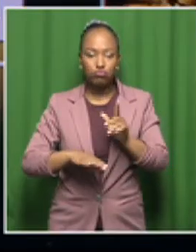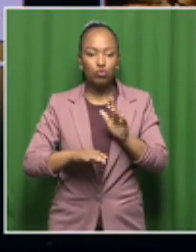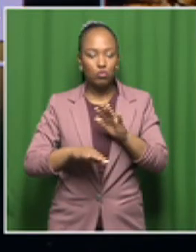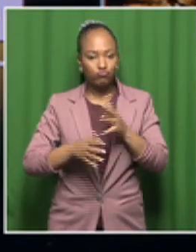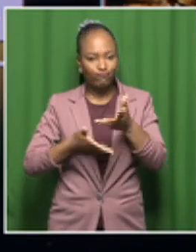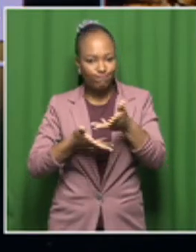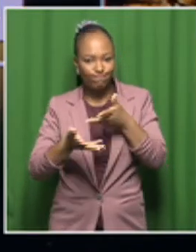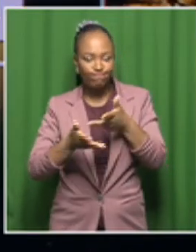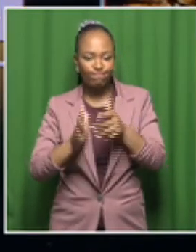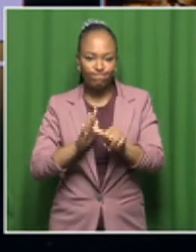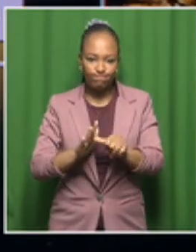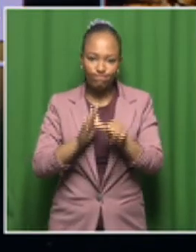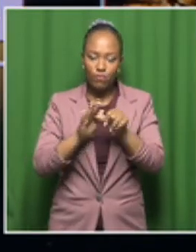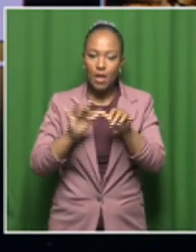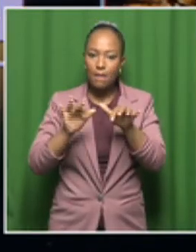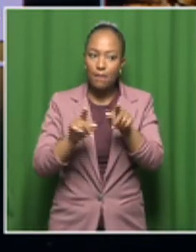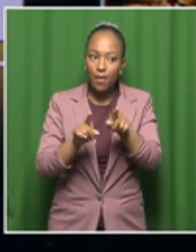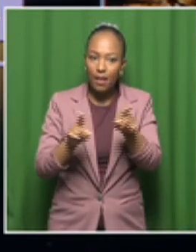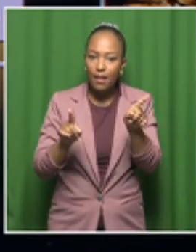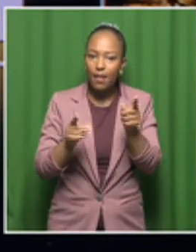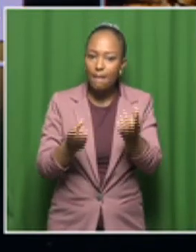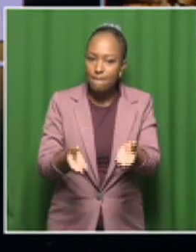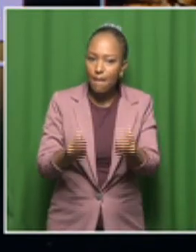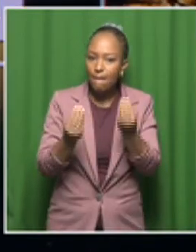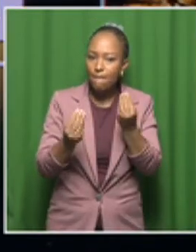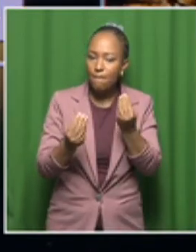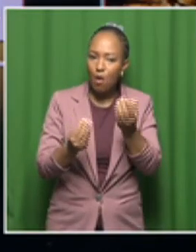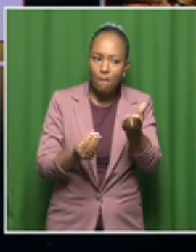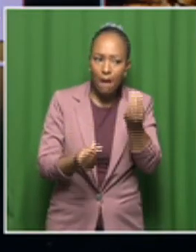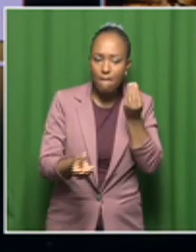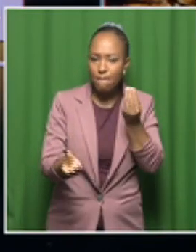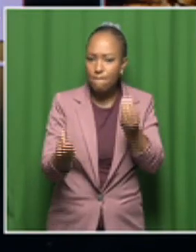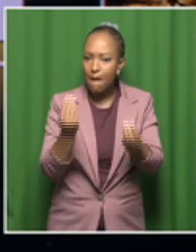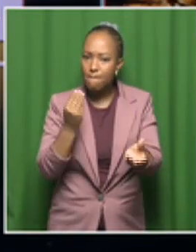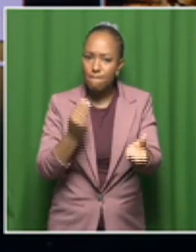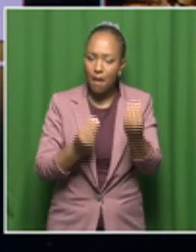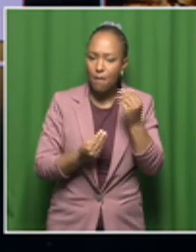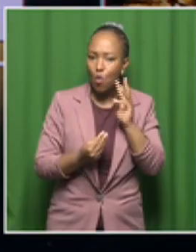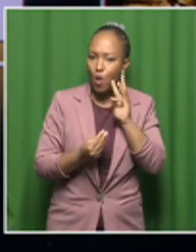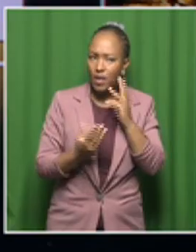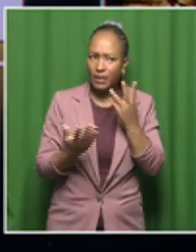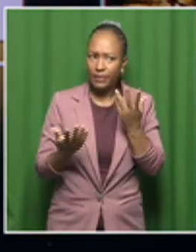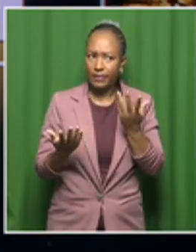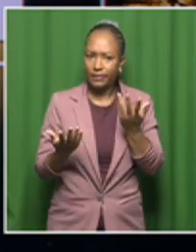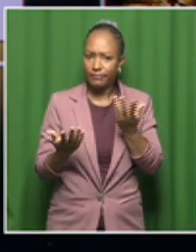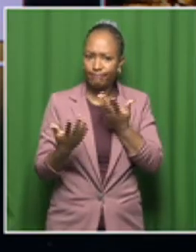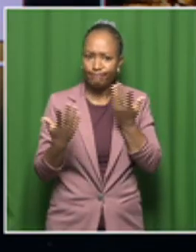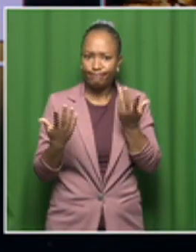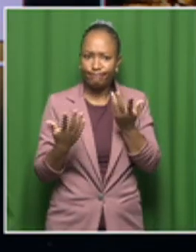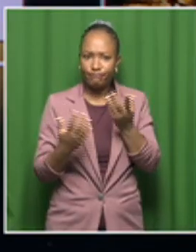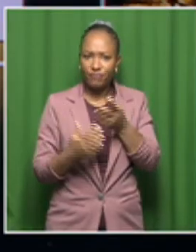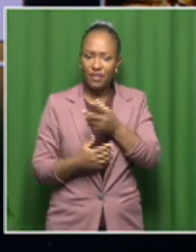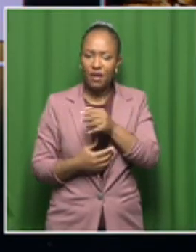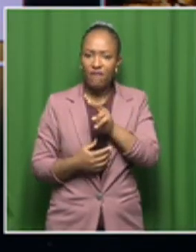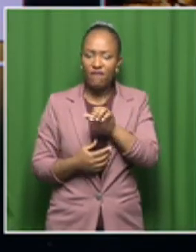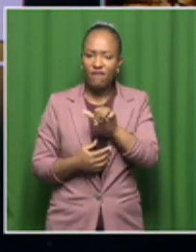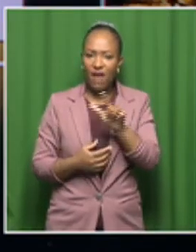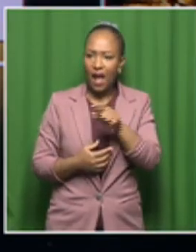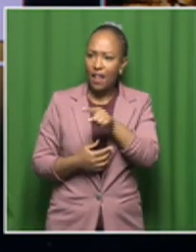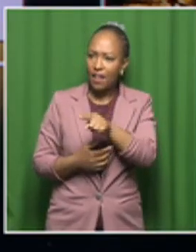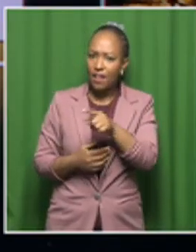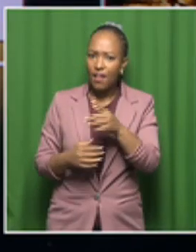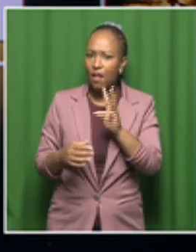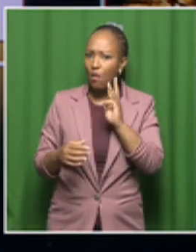it comes to people receiving it, it just blows my mind because you kind of have a look and see what's happening at the Valle River. And then you look at